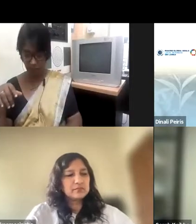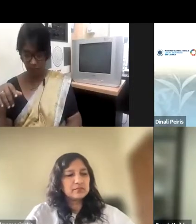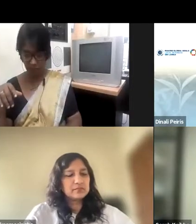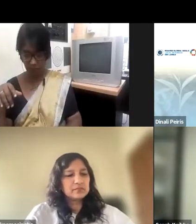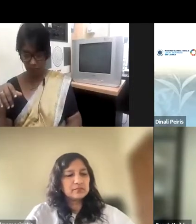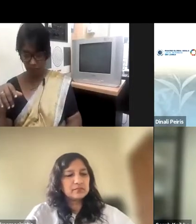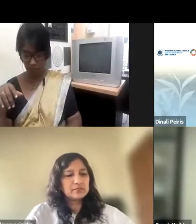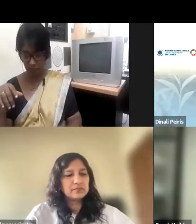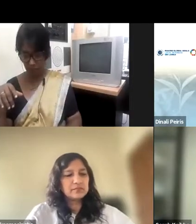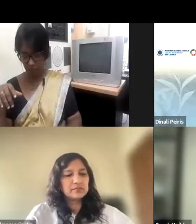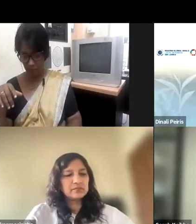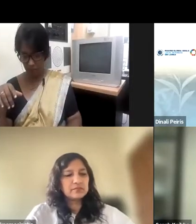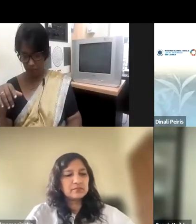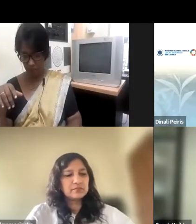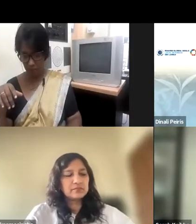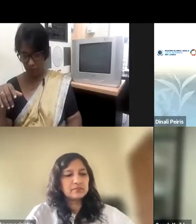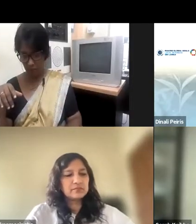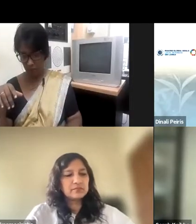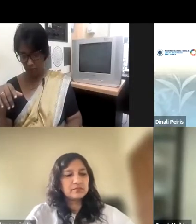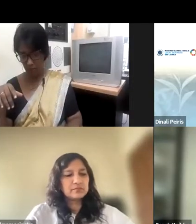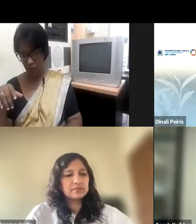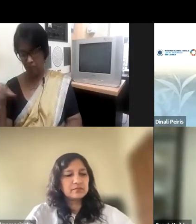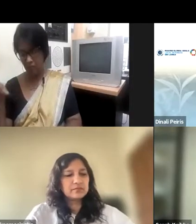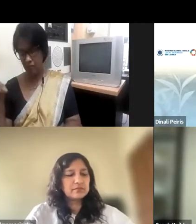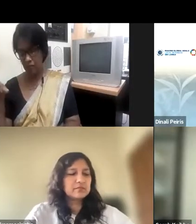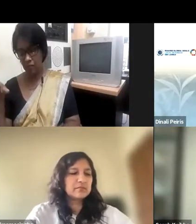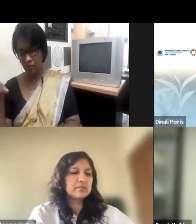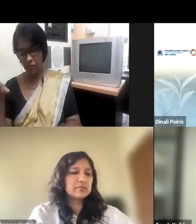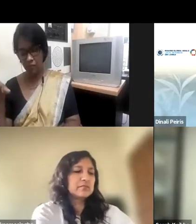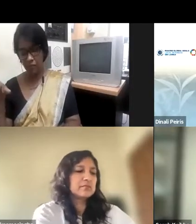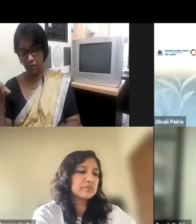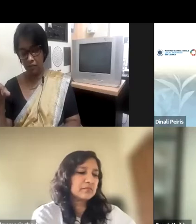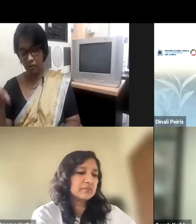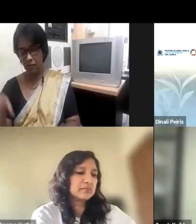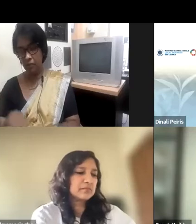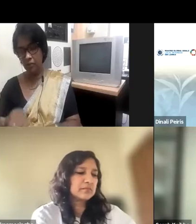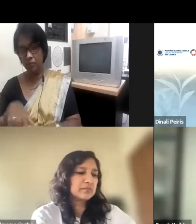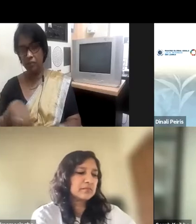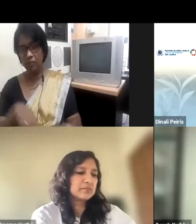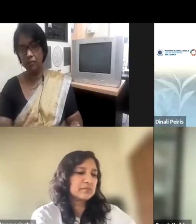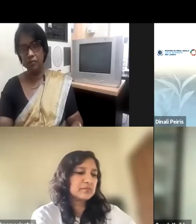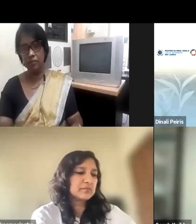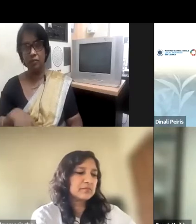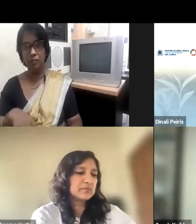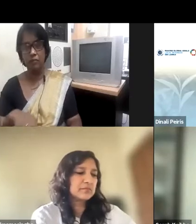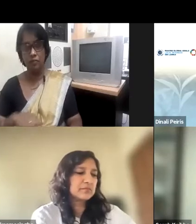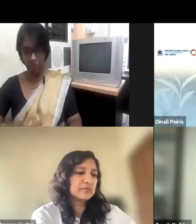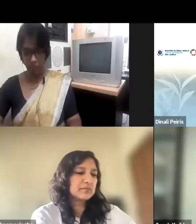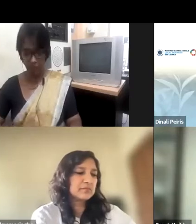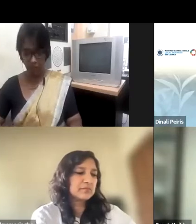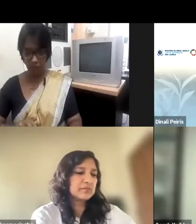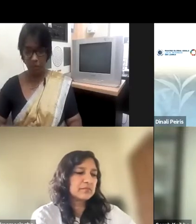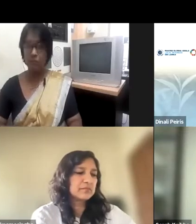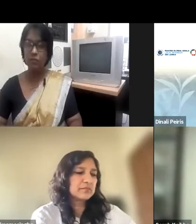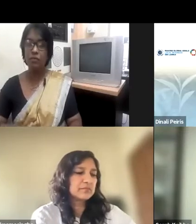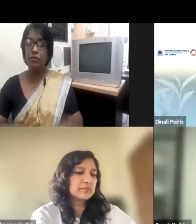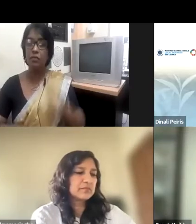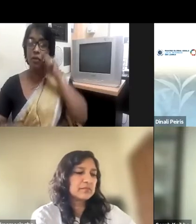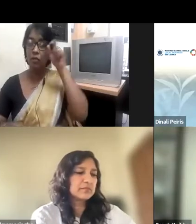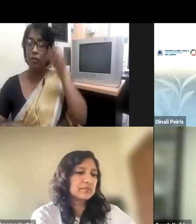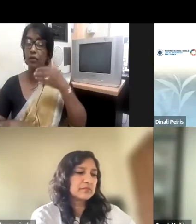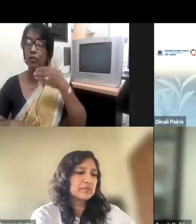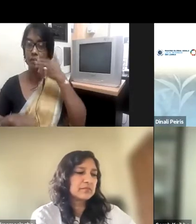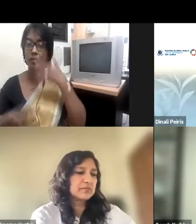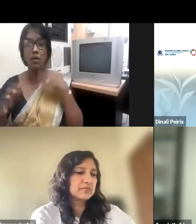a transparency and accountability framework to enable people to really institutionalise that, because I think that's the really key step. And then within